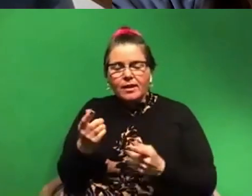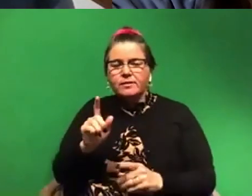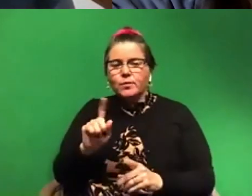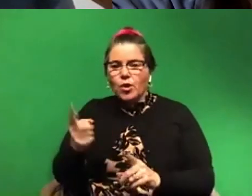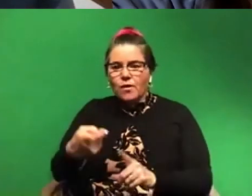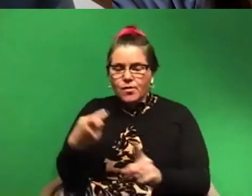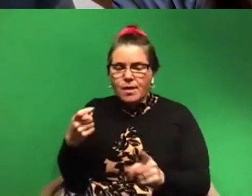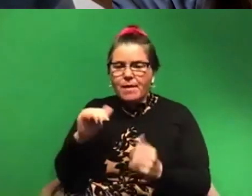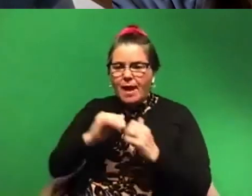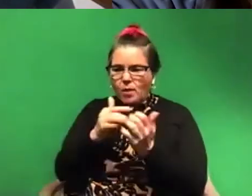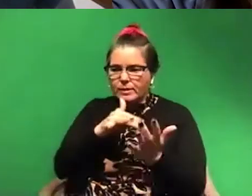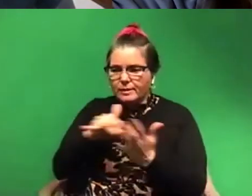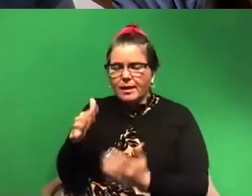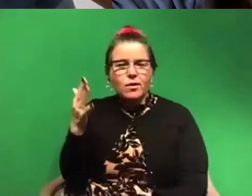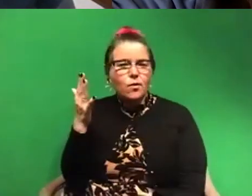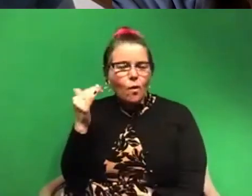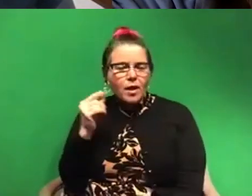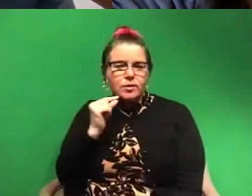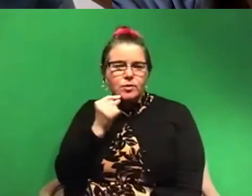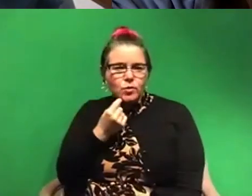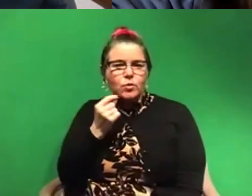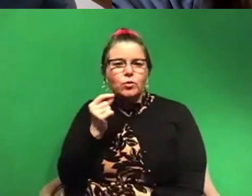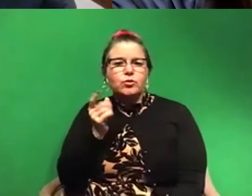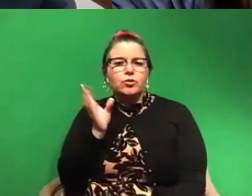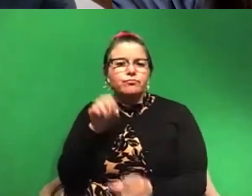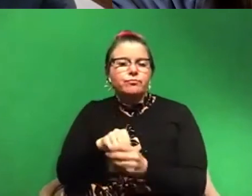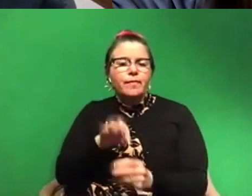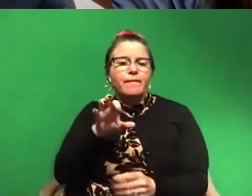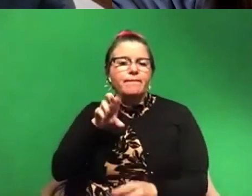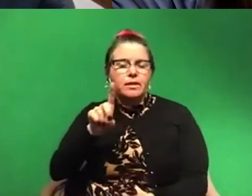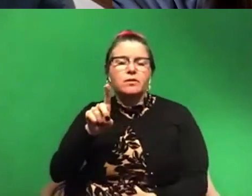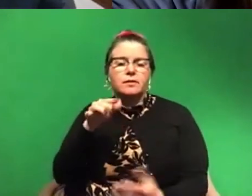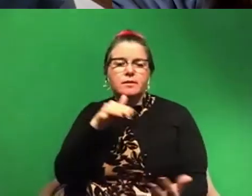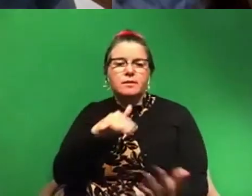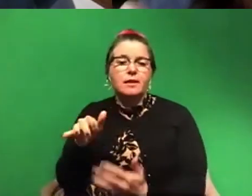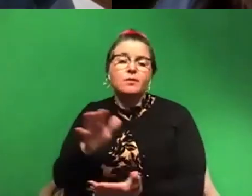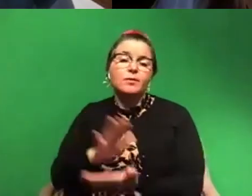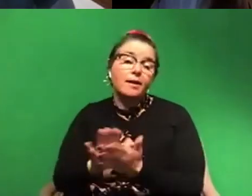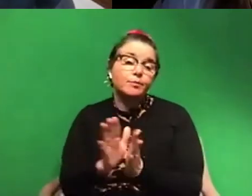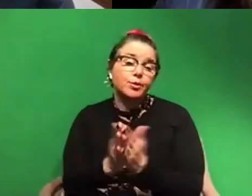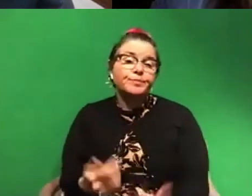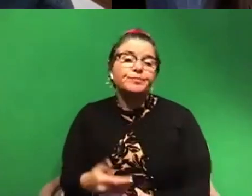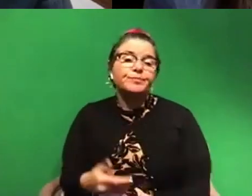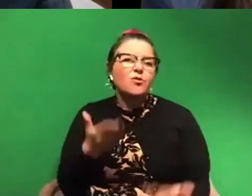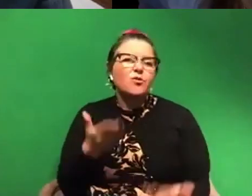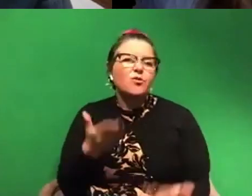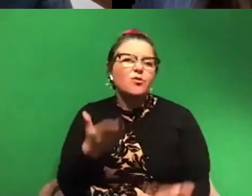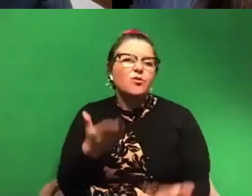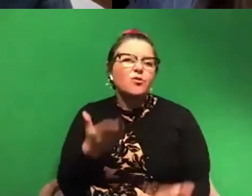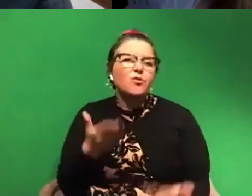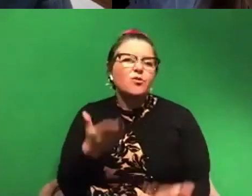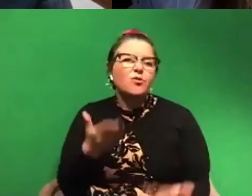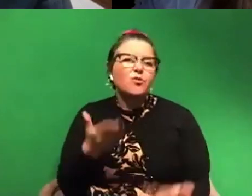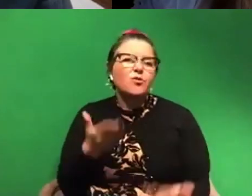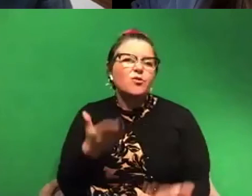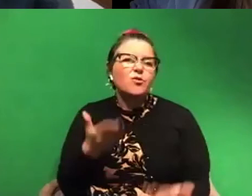and why it's really cool to go in the field and study them. So that's a really nice book. I'd recommend that one. Sounds good. Yeah. I've, I've heard